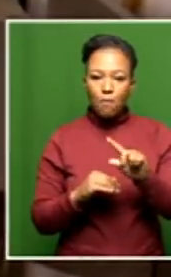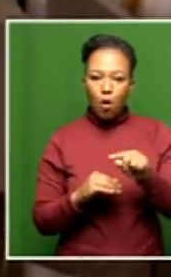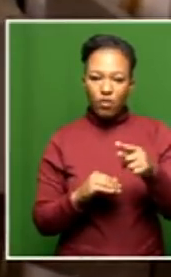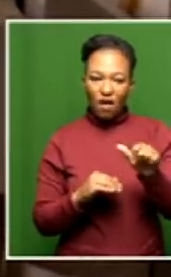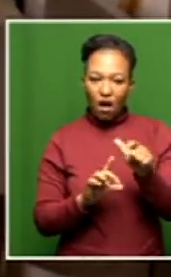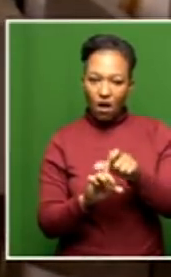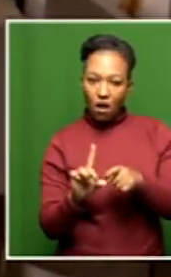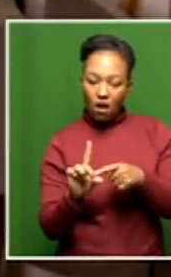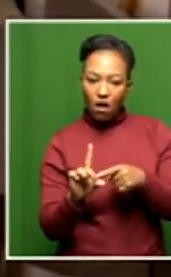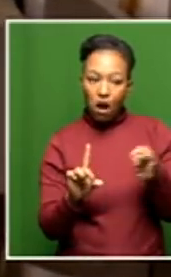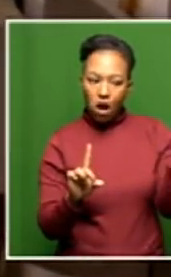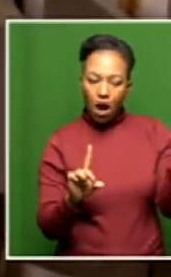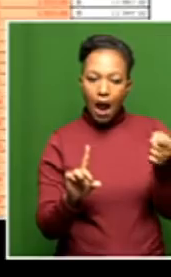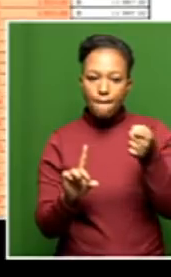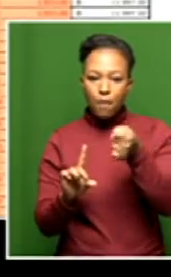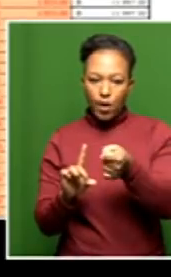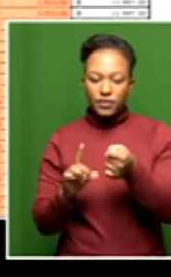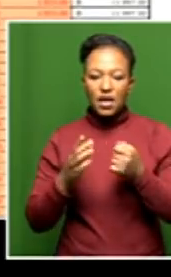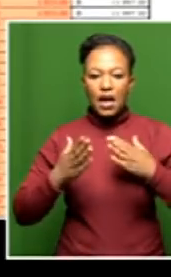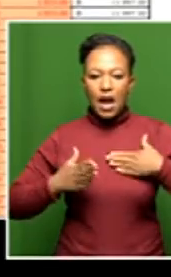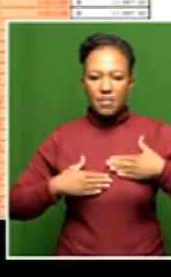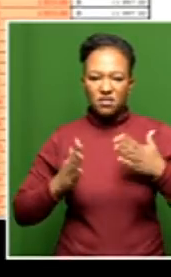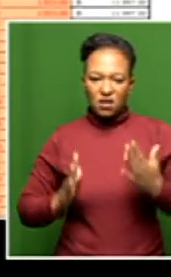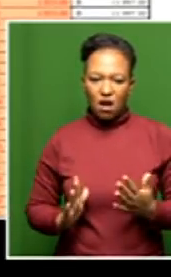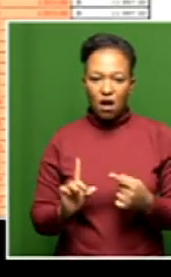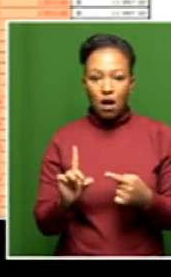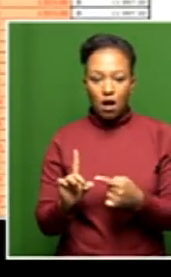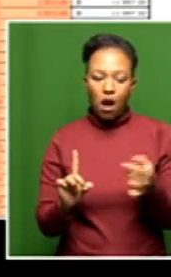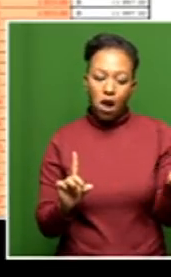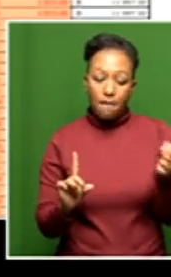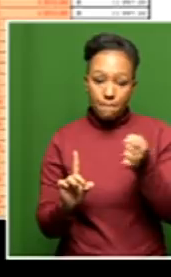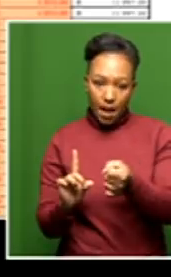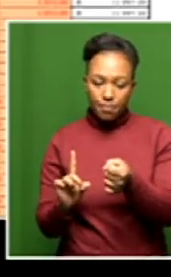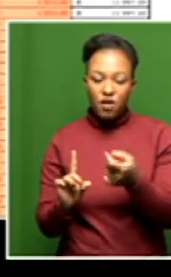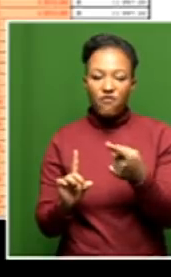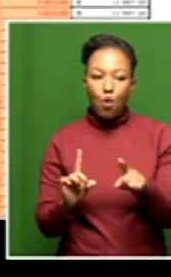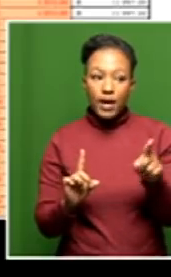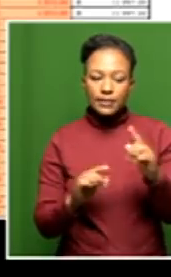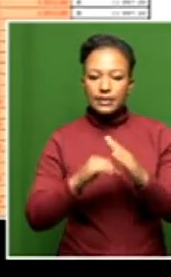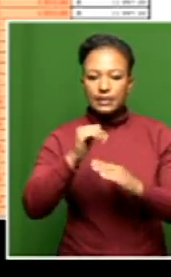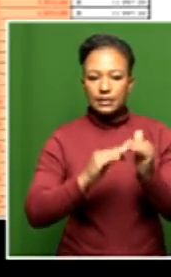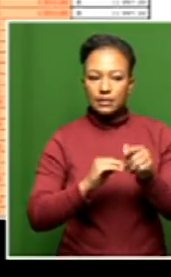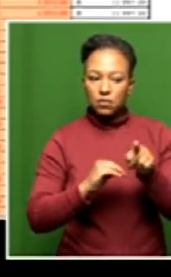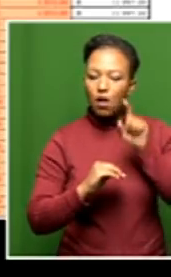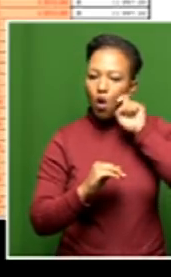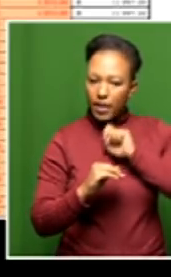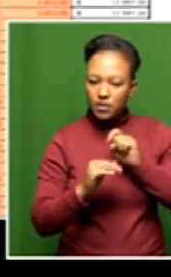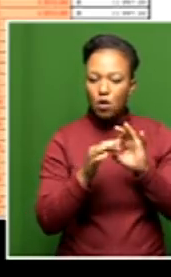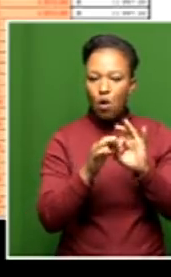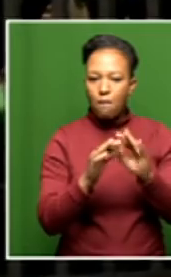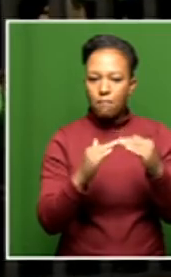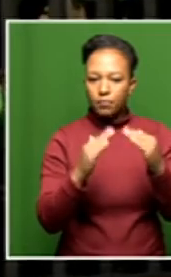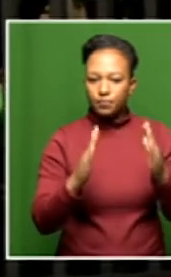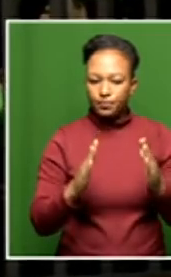appointed as the administrator for this facility. And we are in conversation